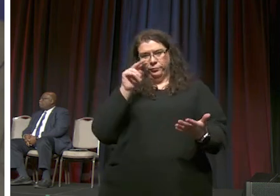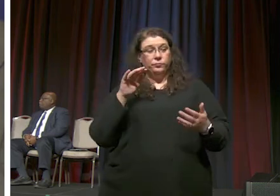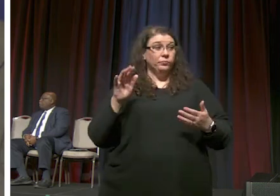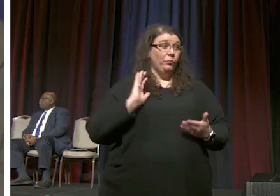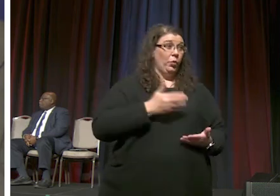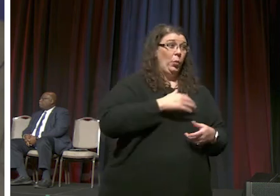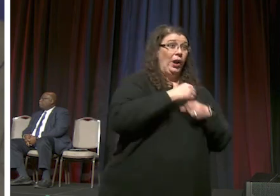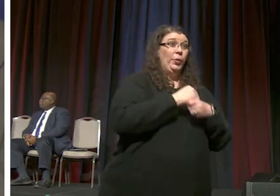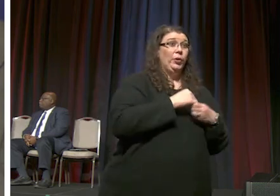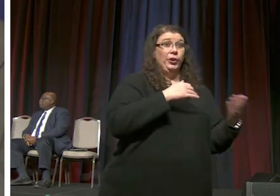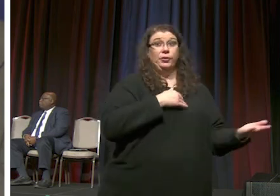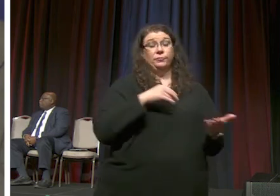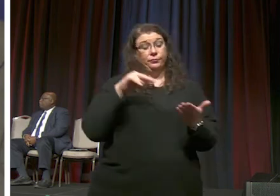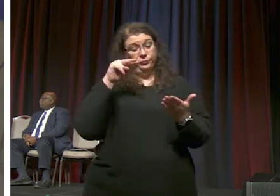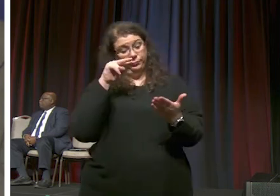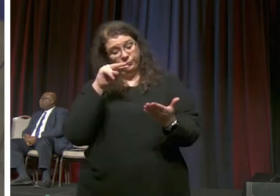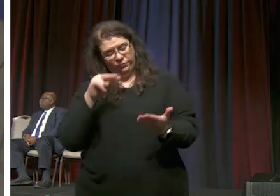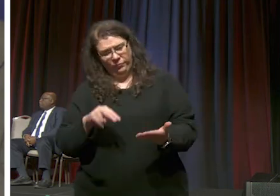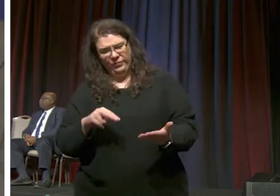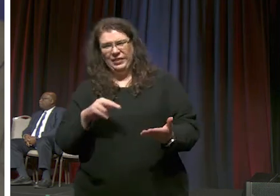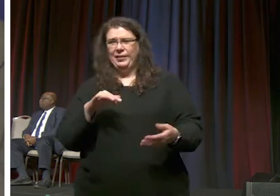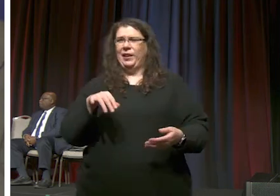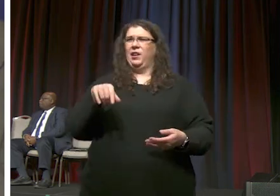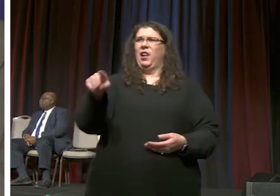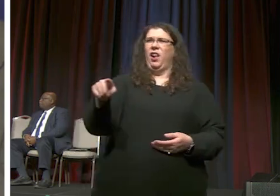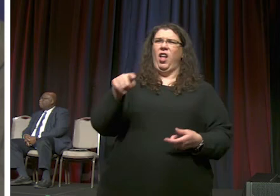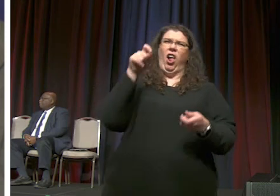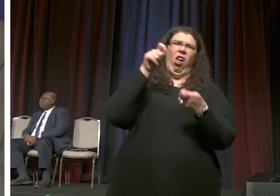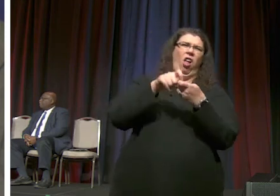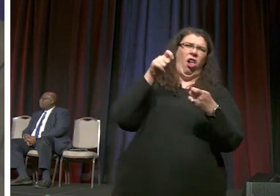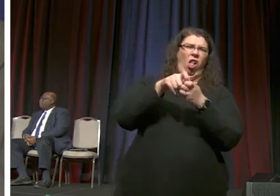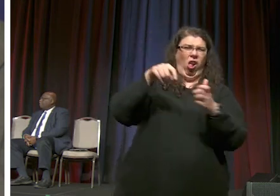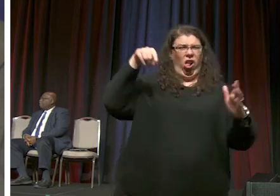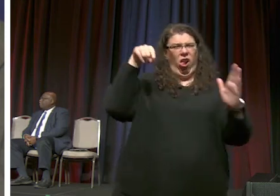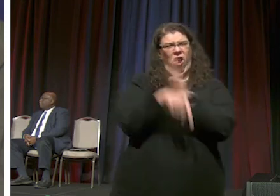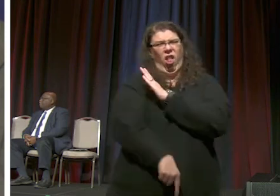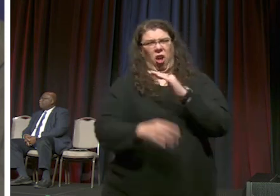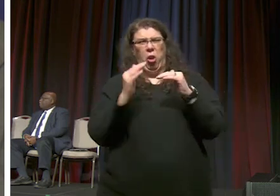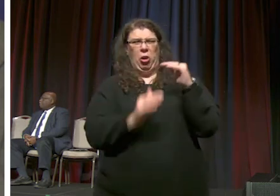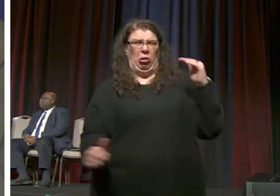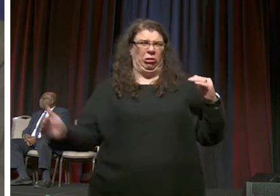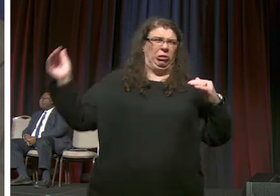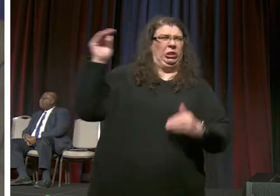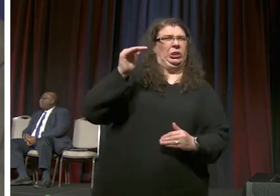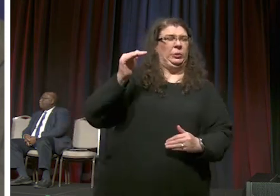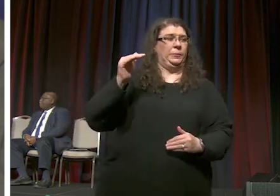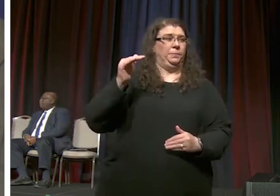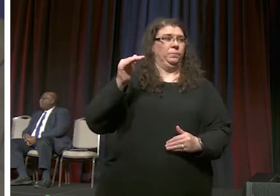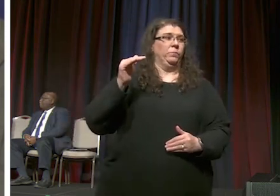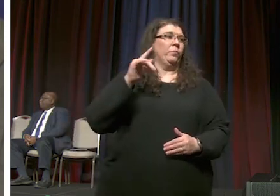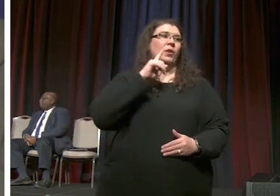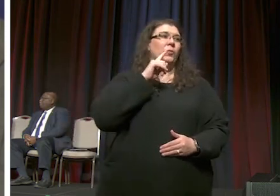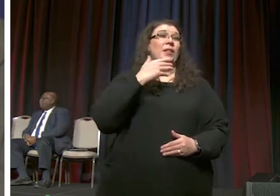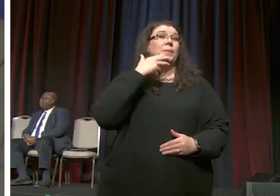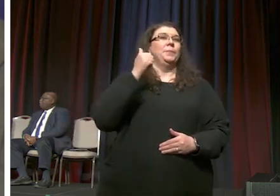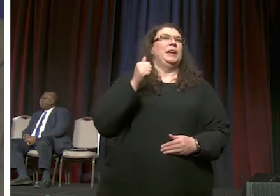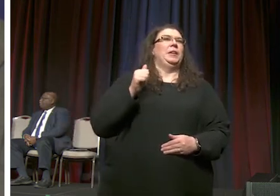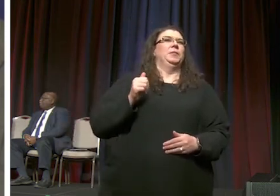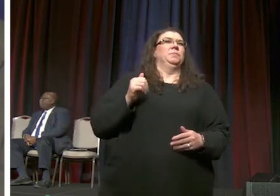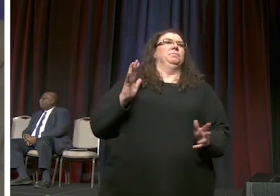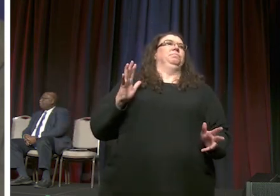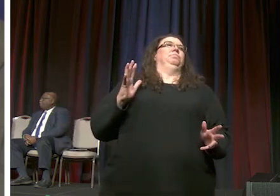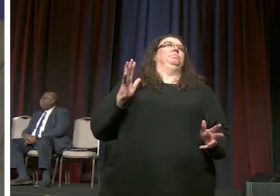of our work to say man you all are way too detailed in this and so maybe this is really better off not